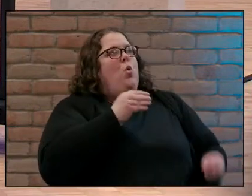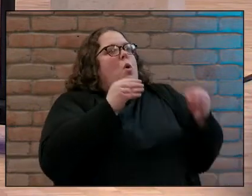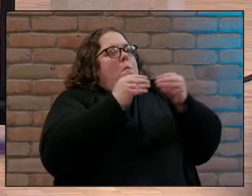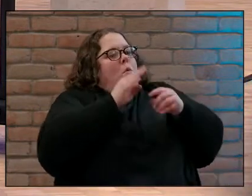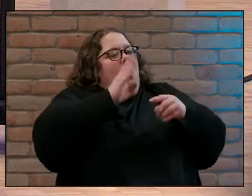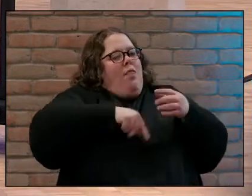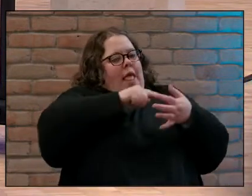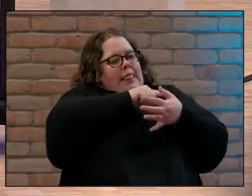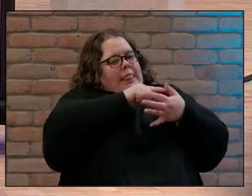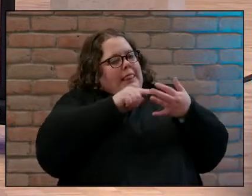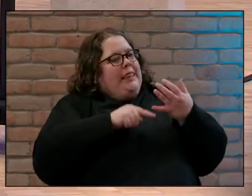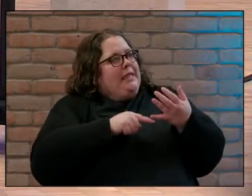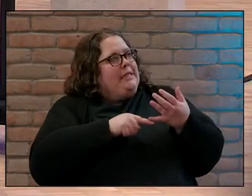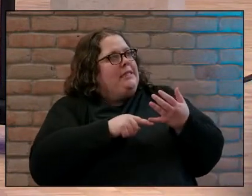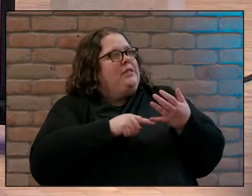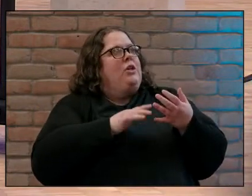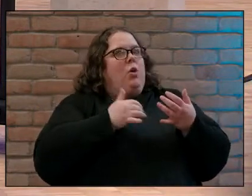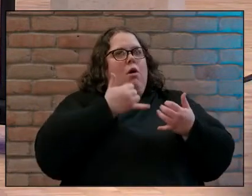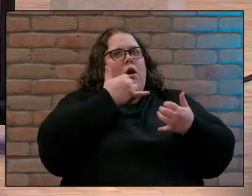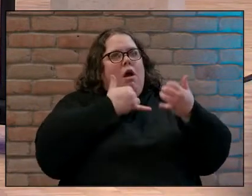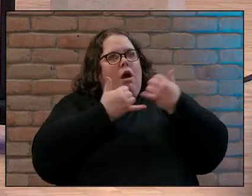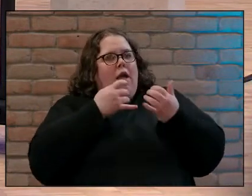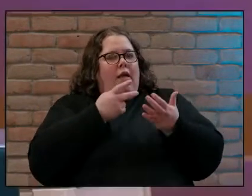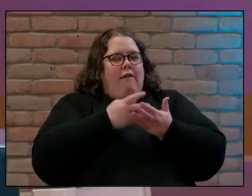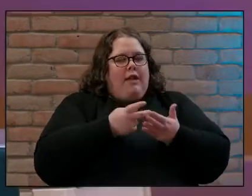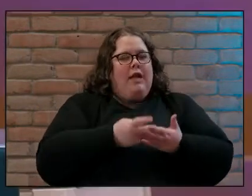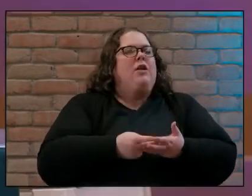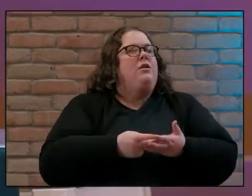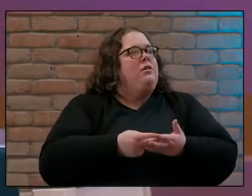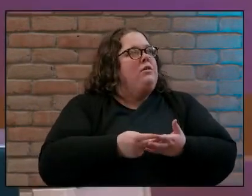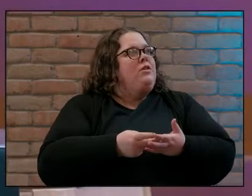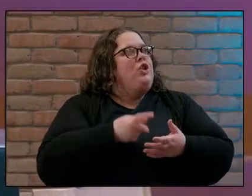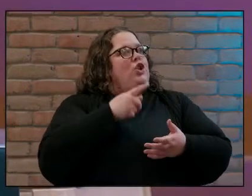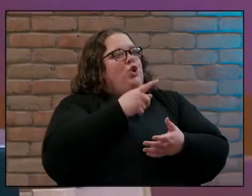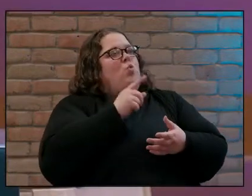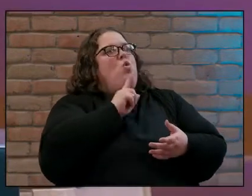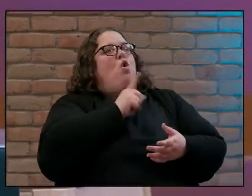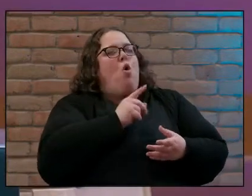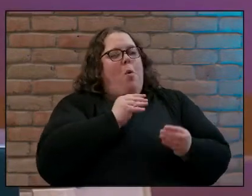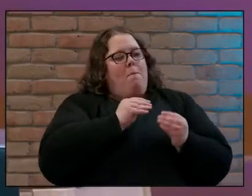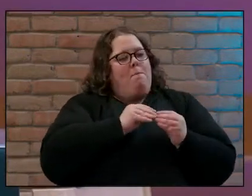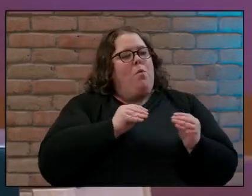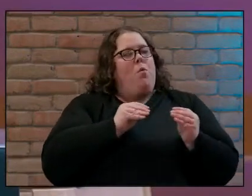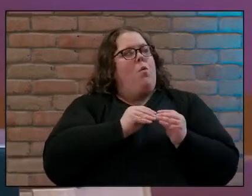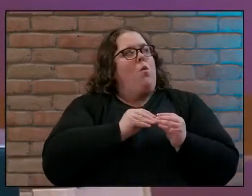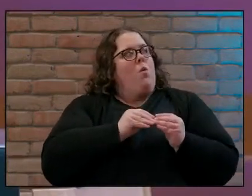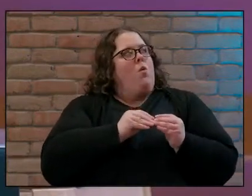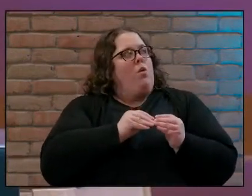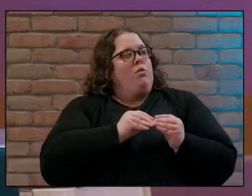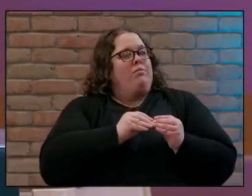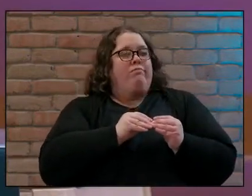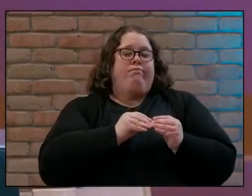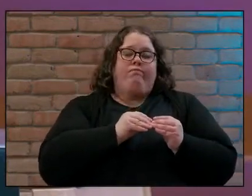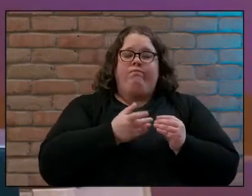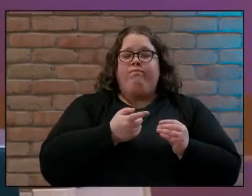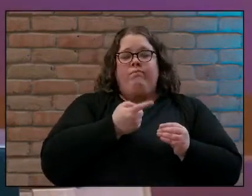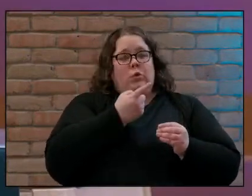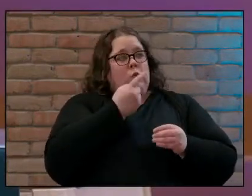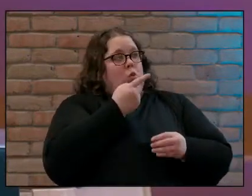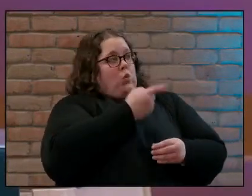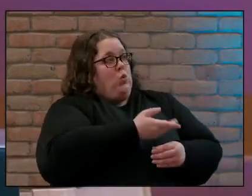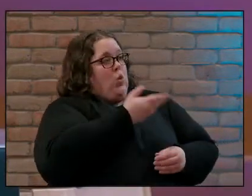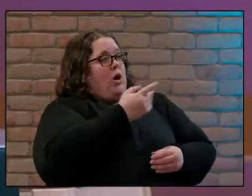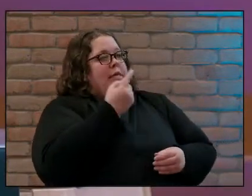than just the sum of your shortcomings and your failures in fact you are something altogether new